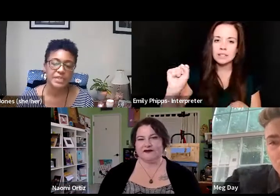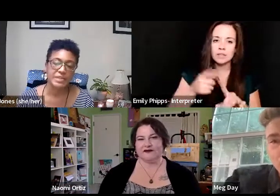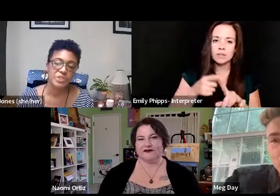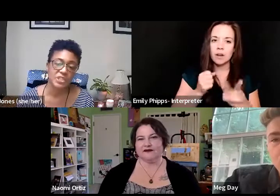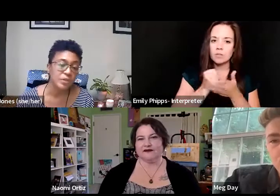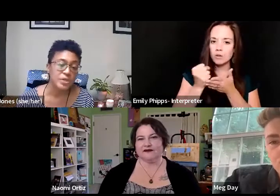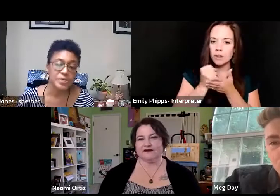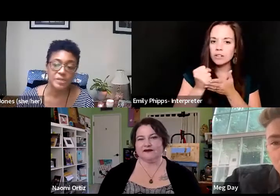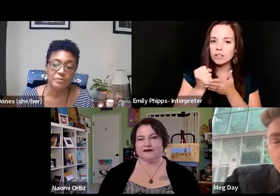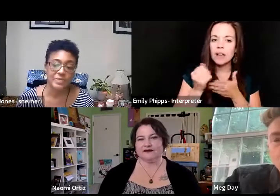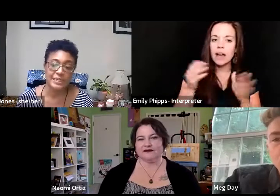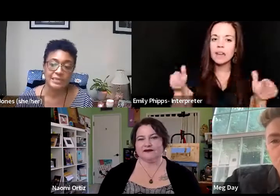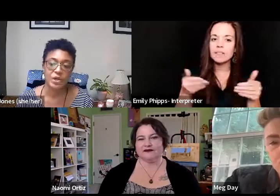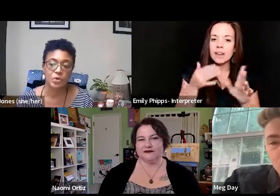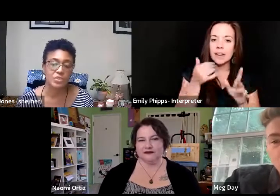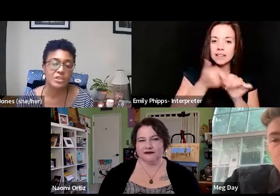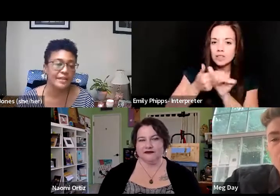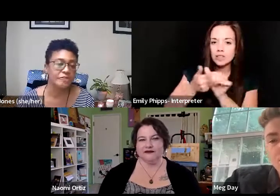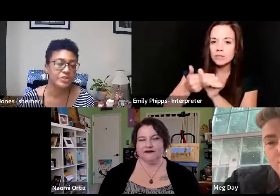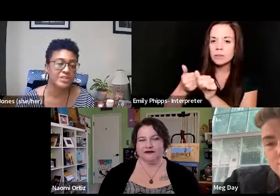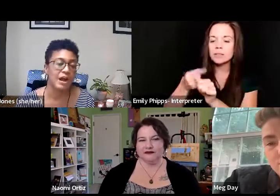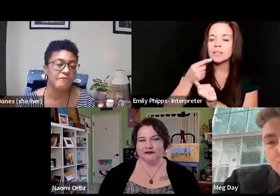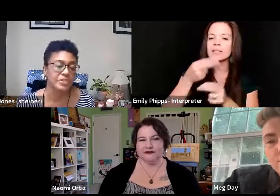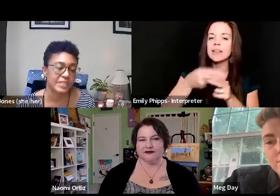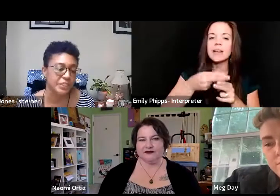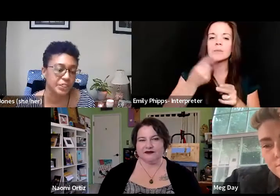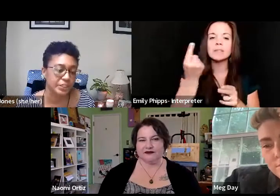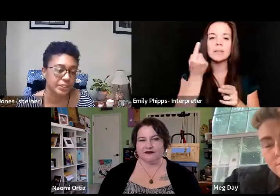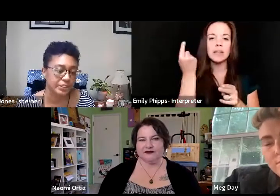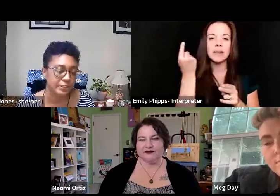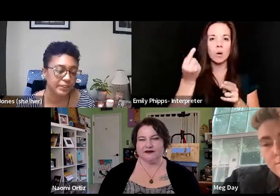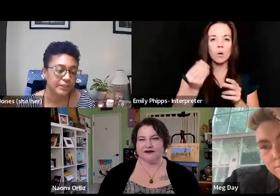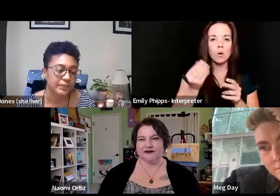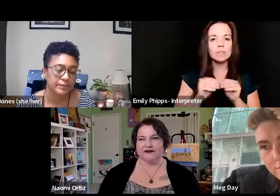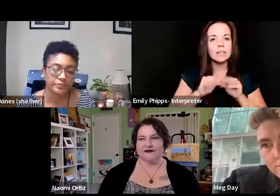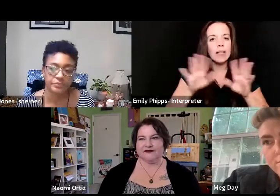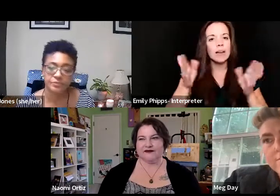each of you to name someone or something that holds light for this conversation.